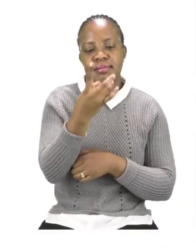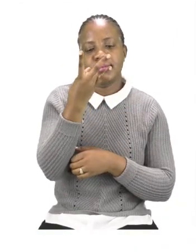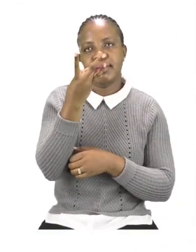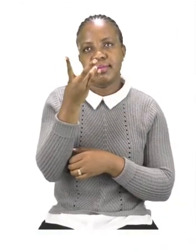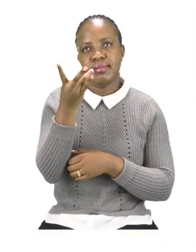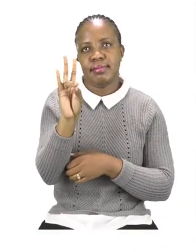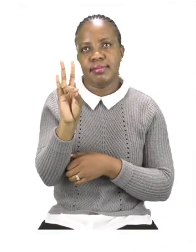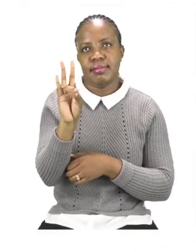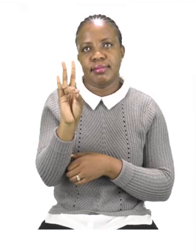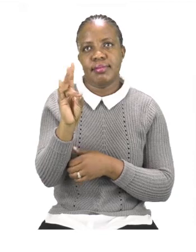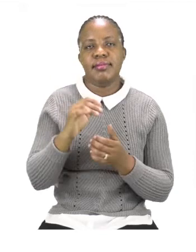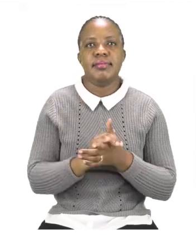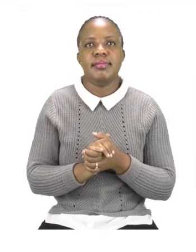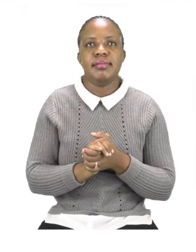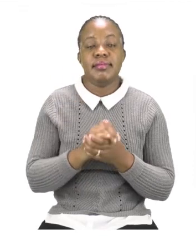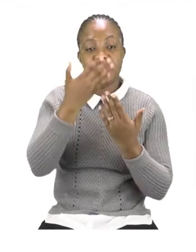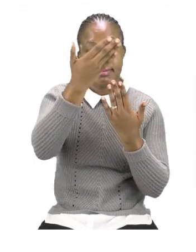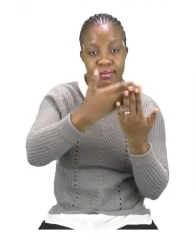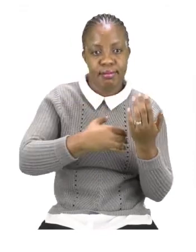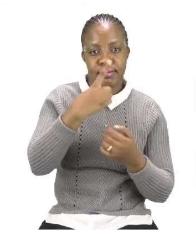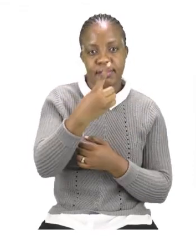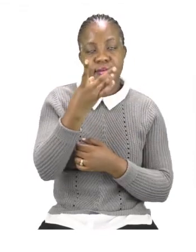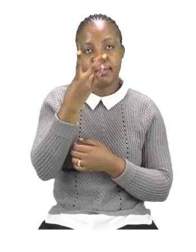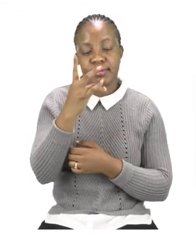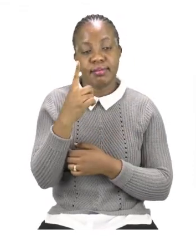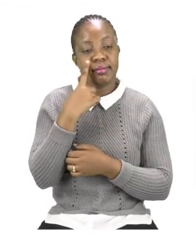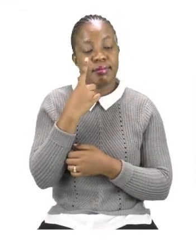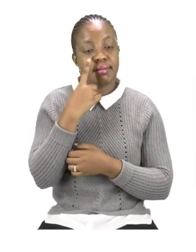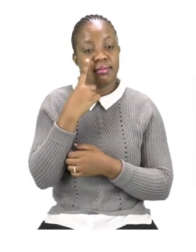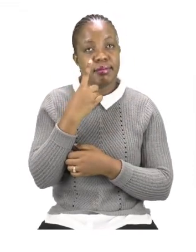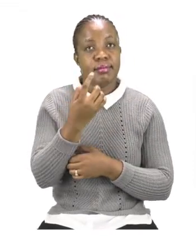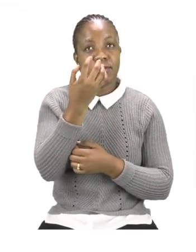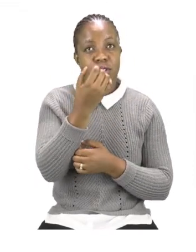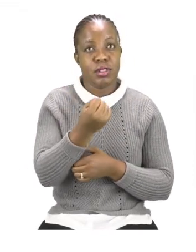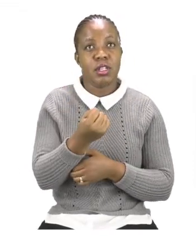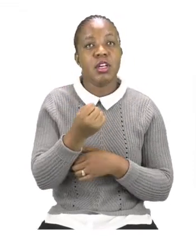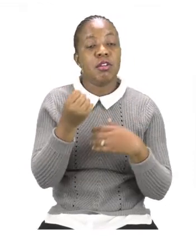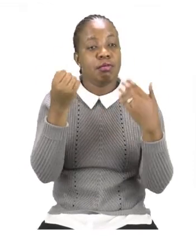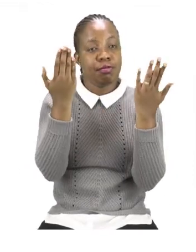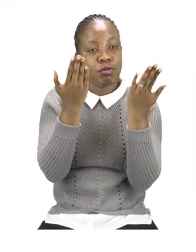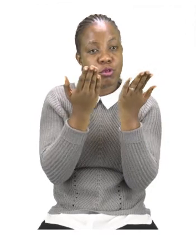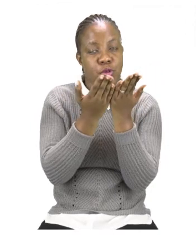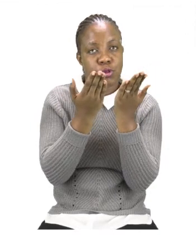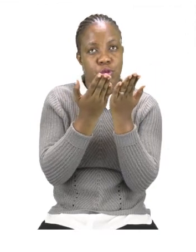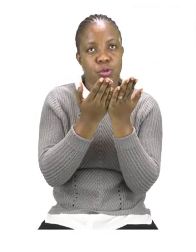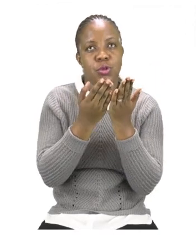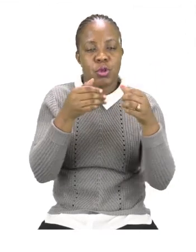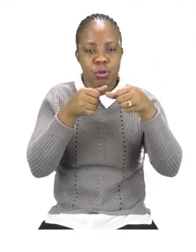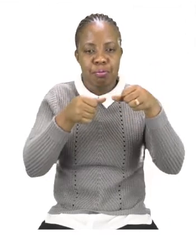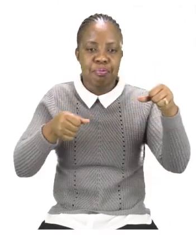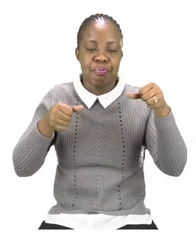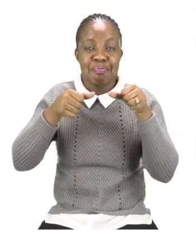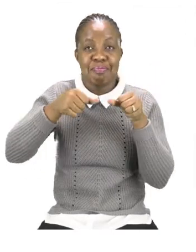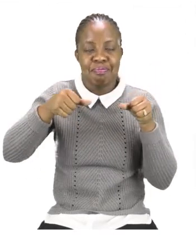page 17, you can see that we have school measurements to do. Oh my, this is going to